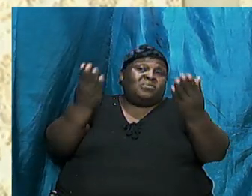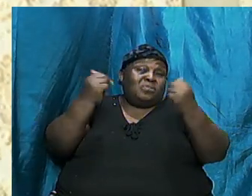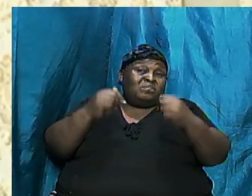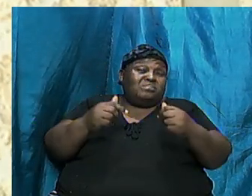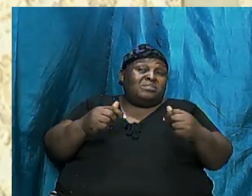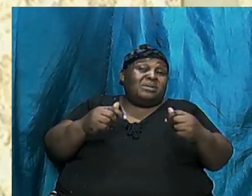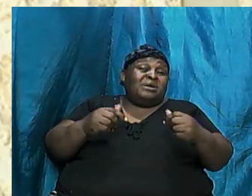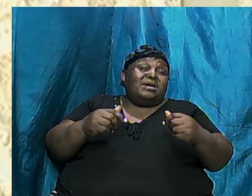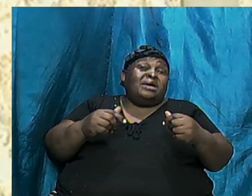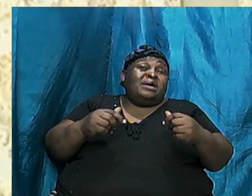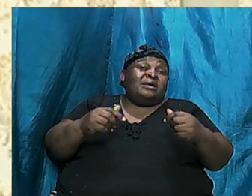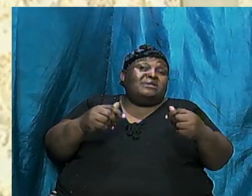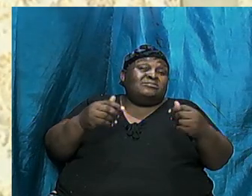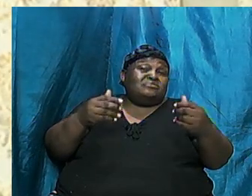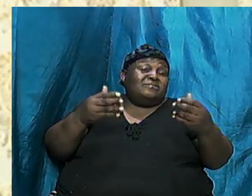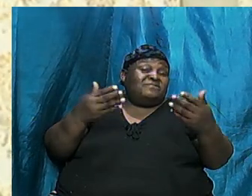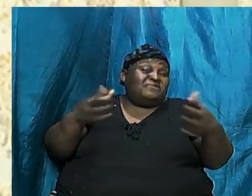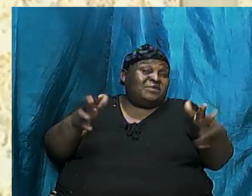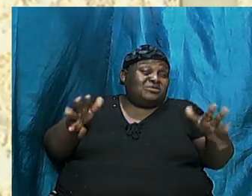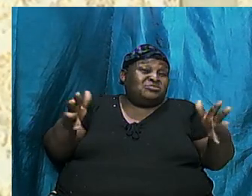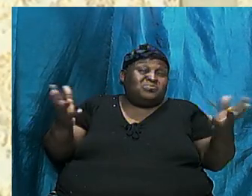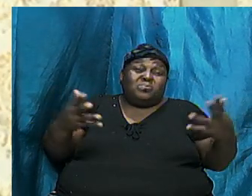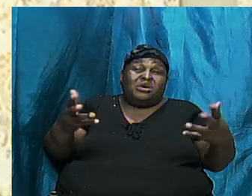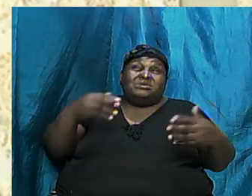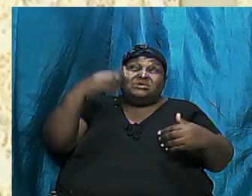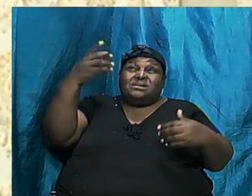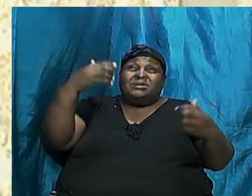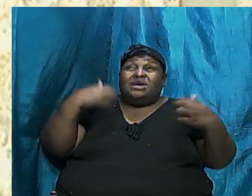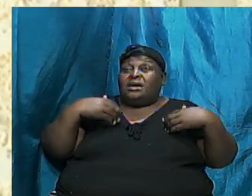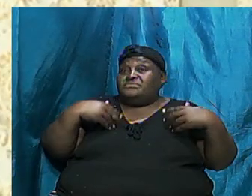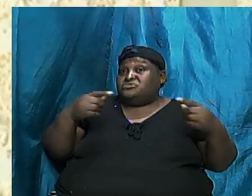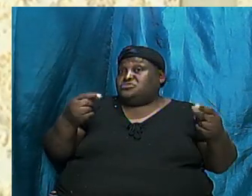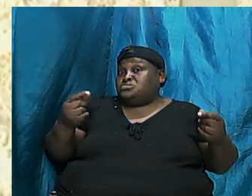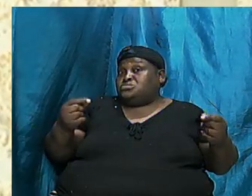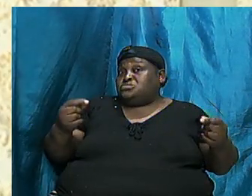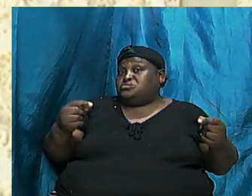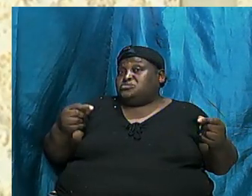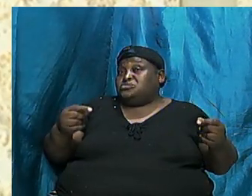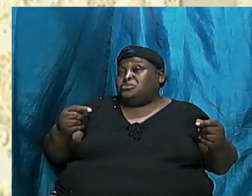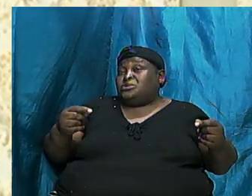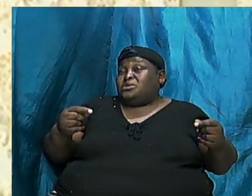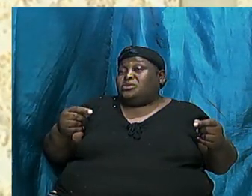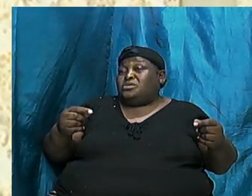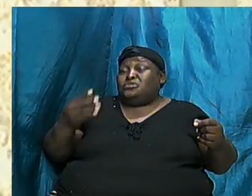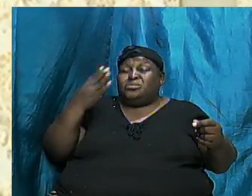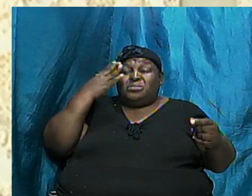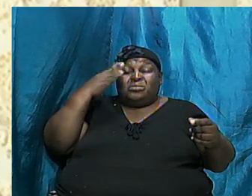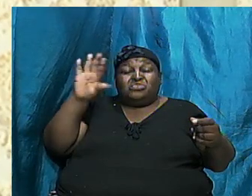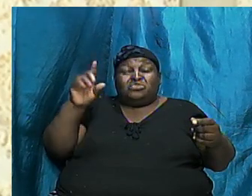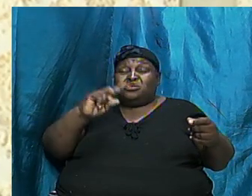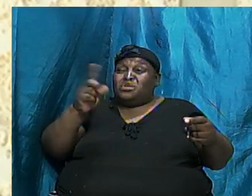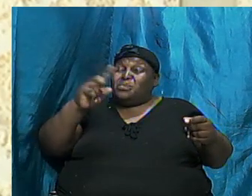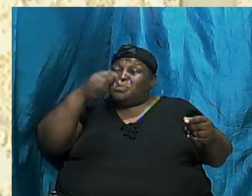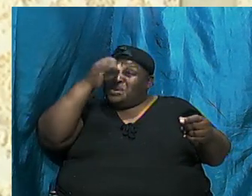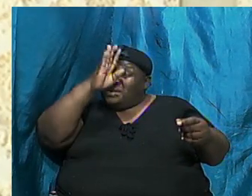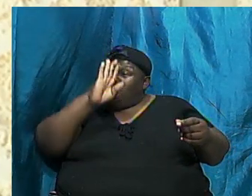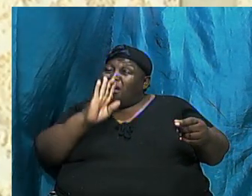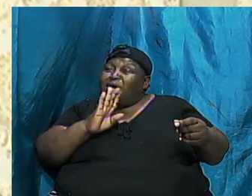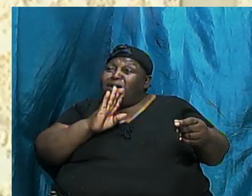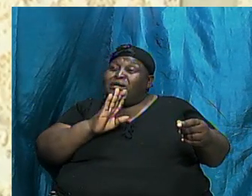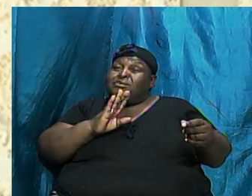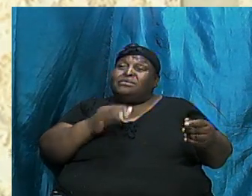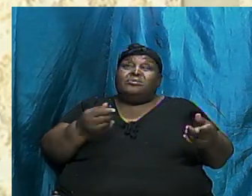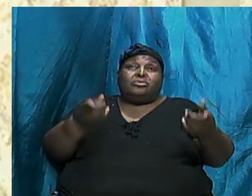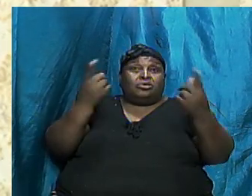to exactly who he is without making any reference to where he came from it just said in the beginning